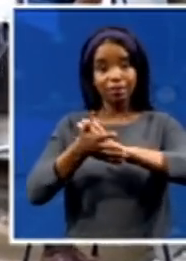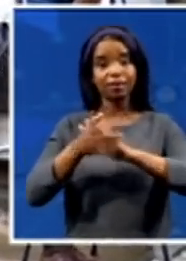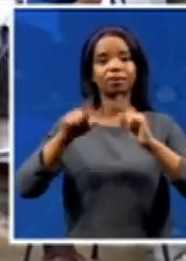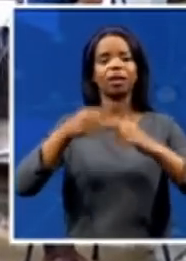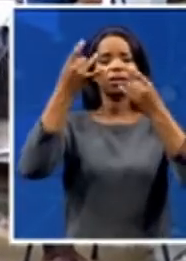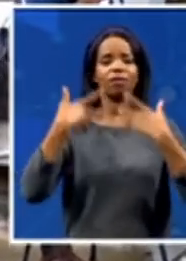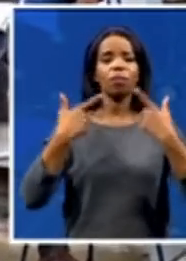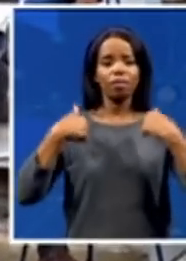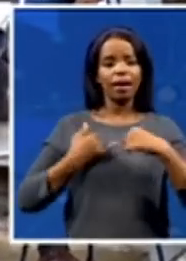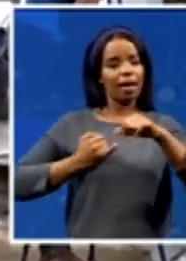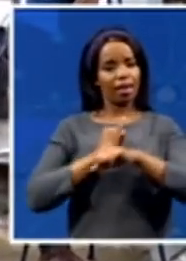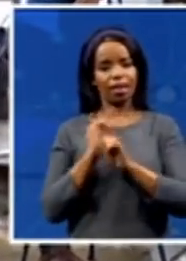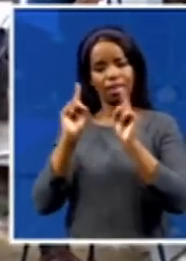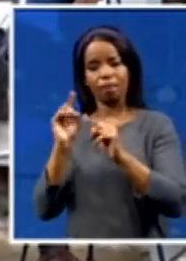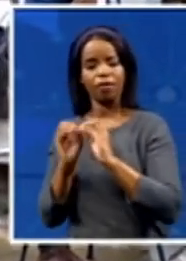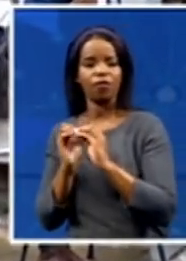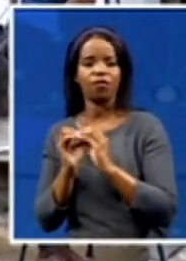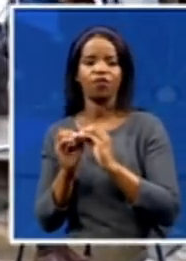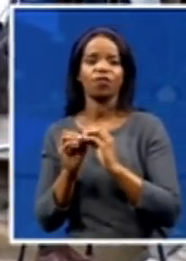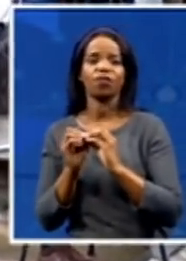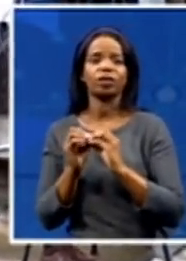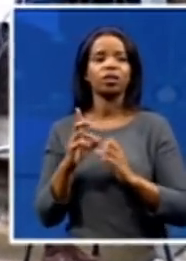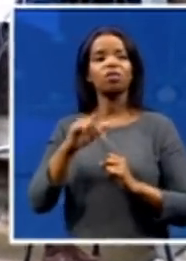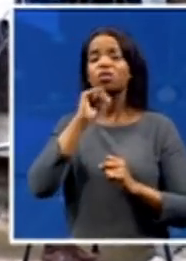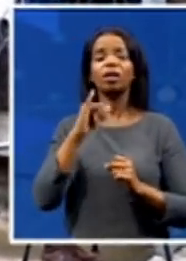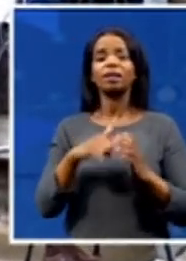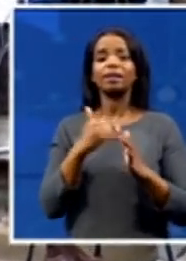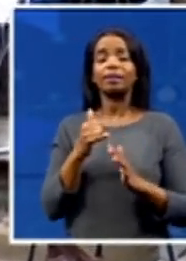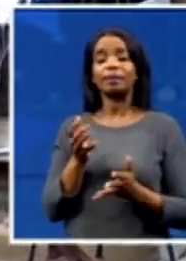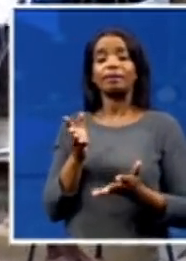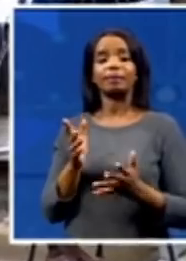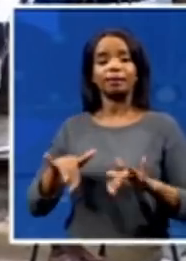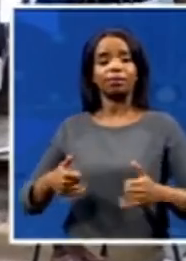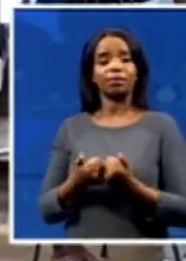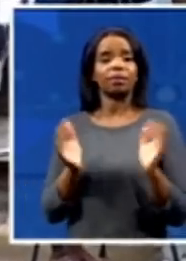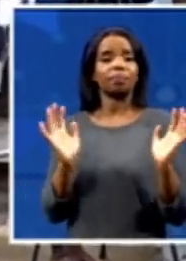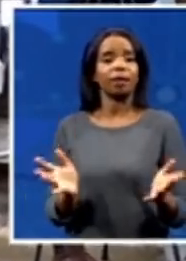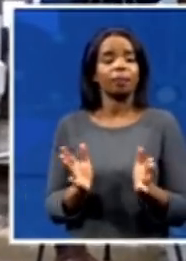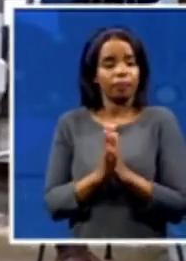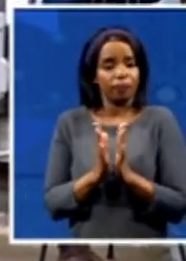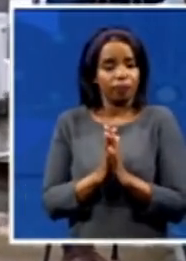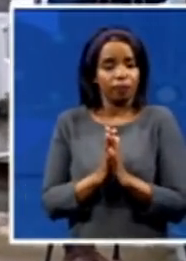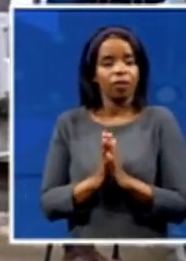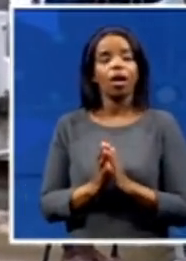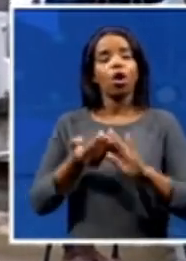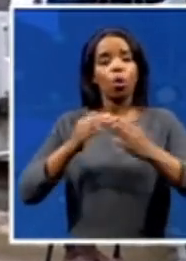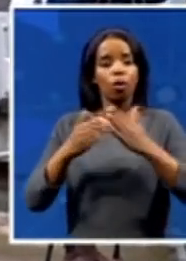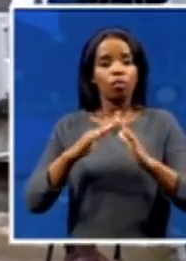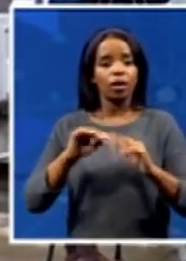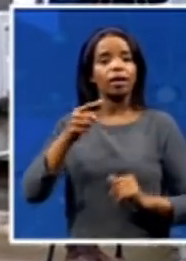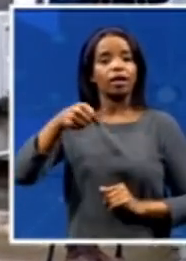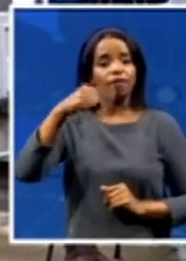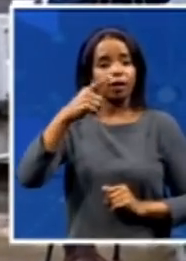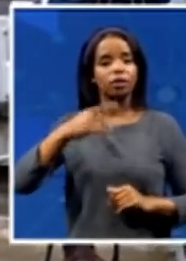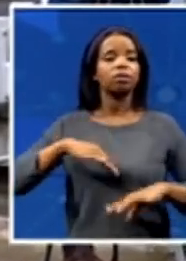of challenges that we are faced with. But we are appealing to committees to just calm ourselves down because this does not require violence.